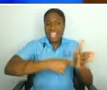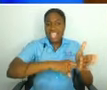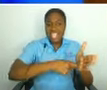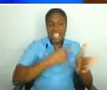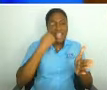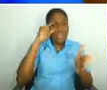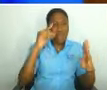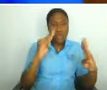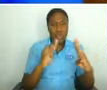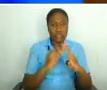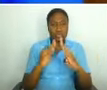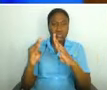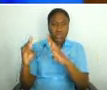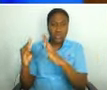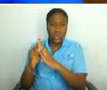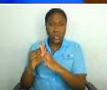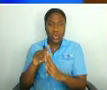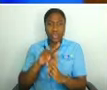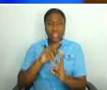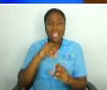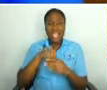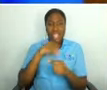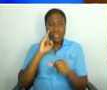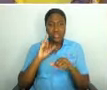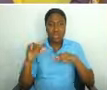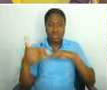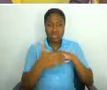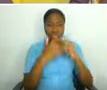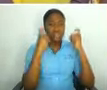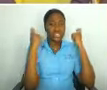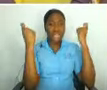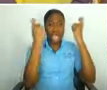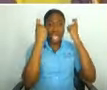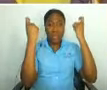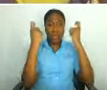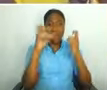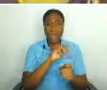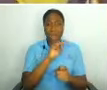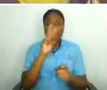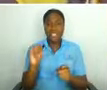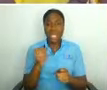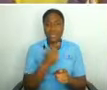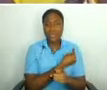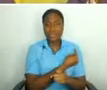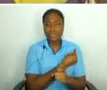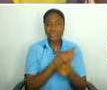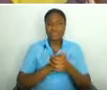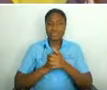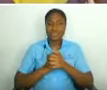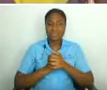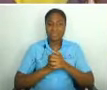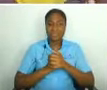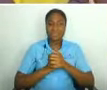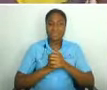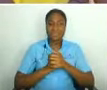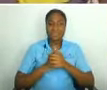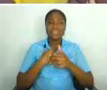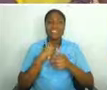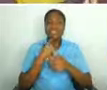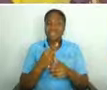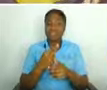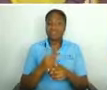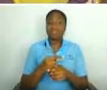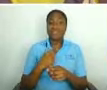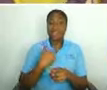of Jamaica's Independence Grand Gala celebrations. The Kingston and St. Andrew Municipal Corporation proudly